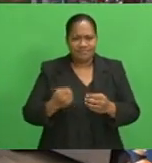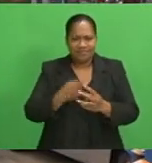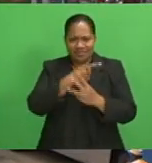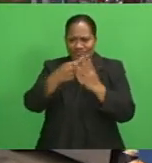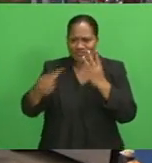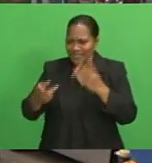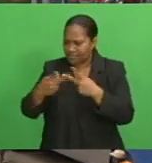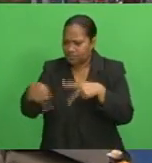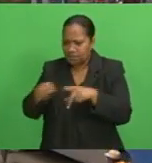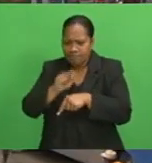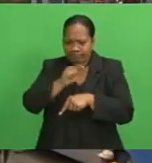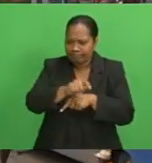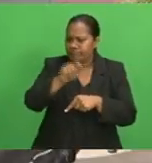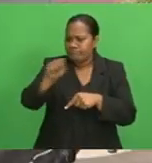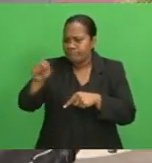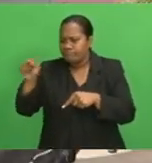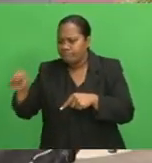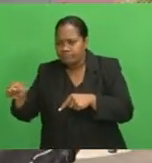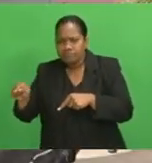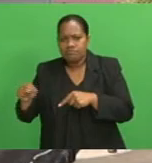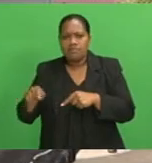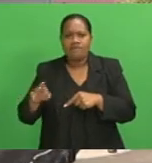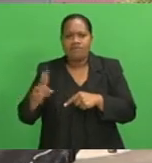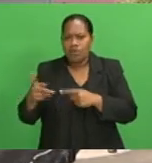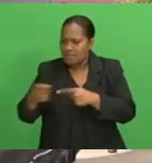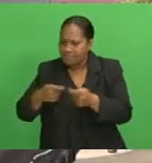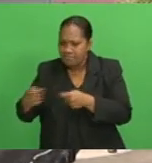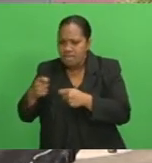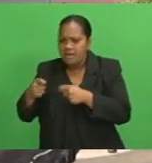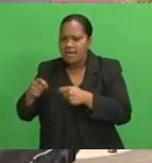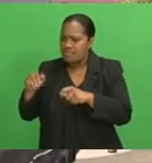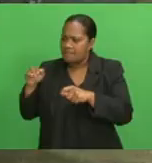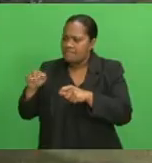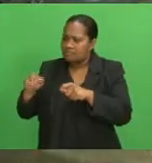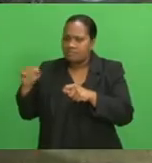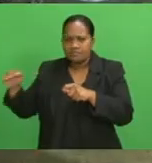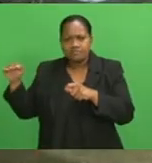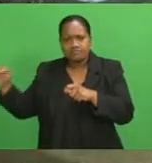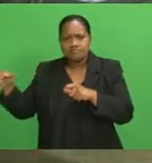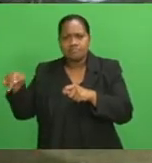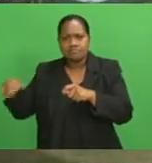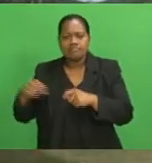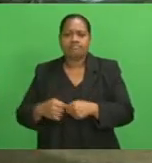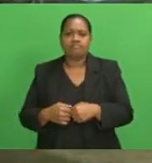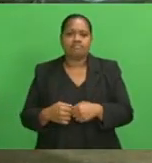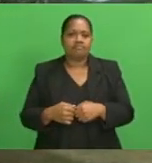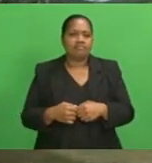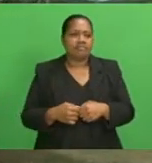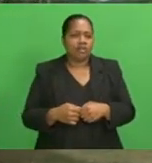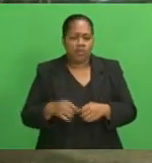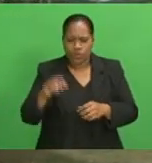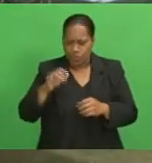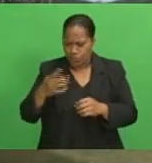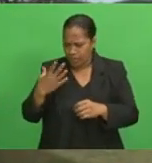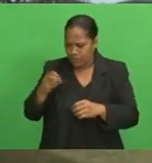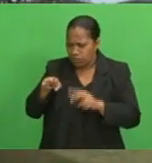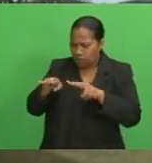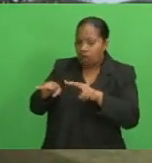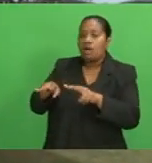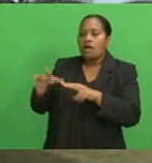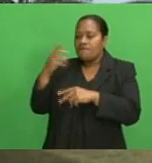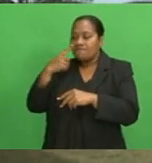relocation of the market and bus station and the development of a commercial area. They've identified that piece of land that they desire